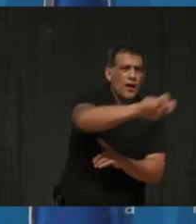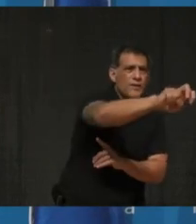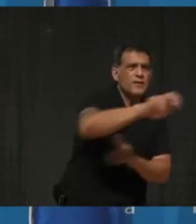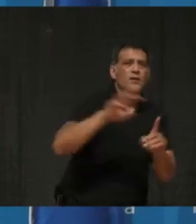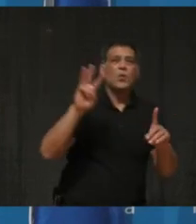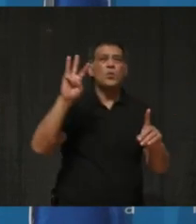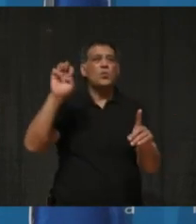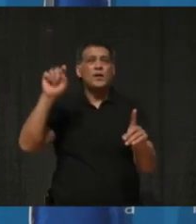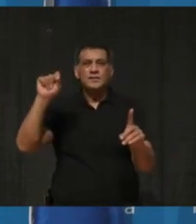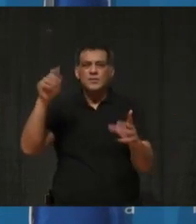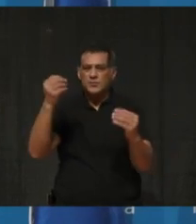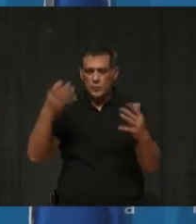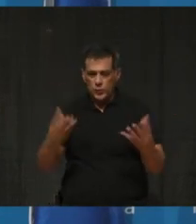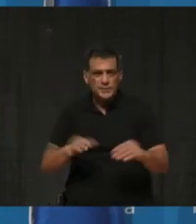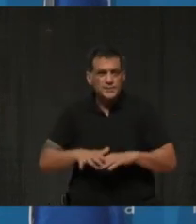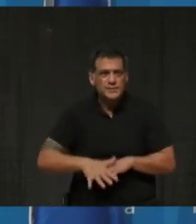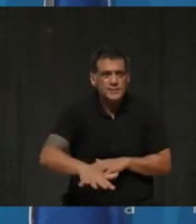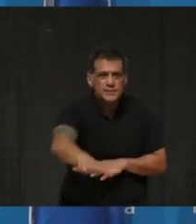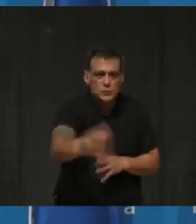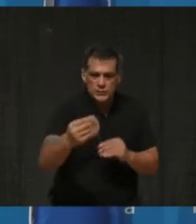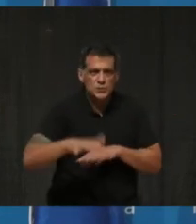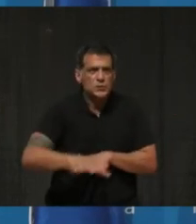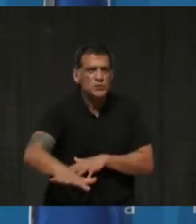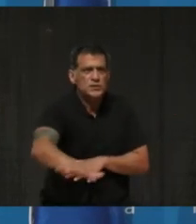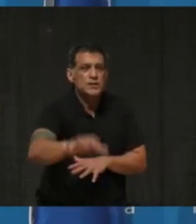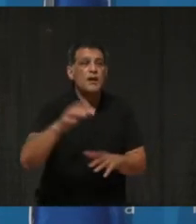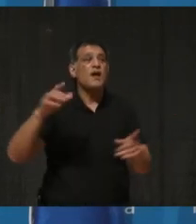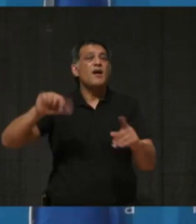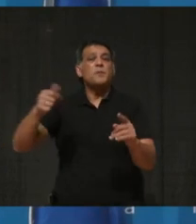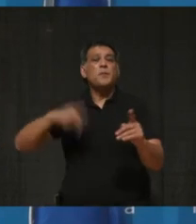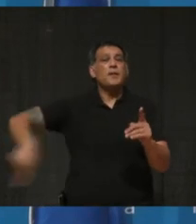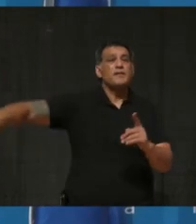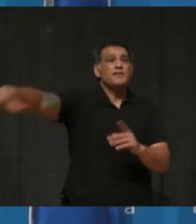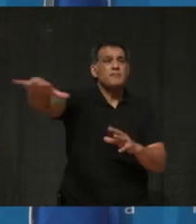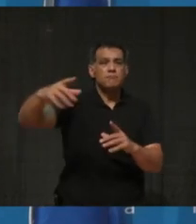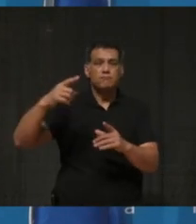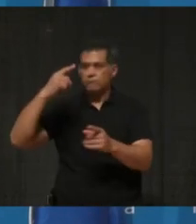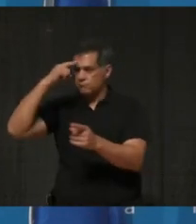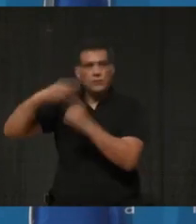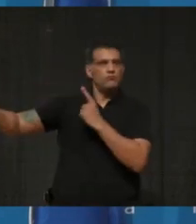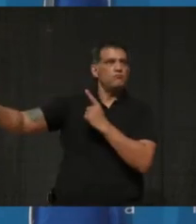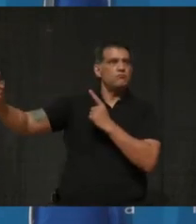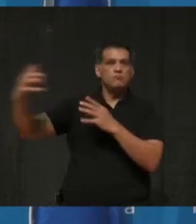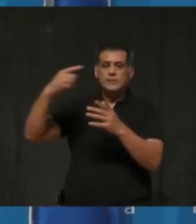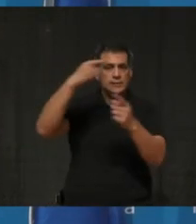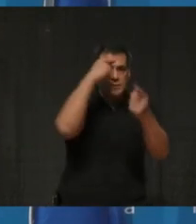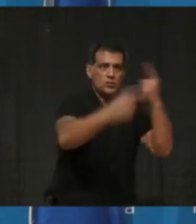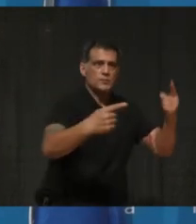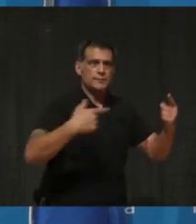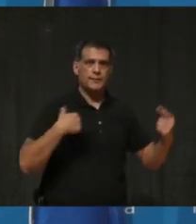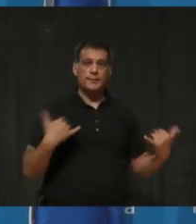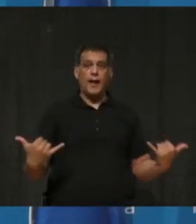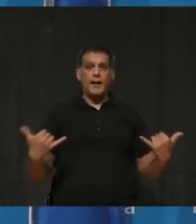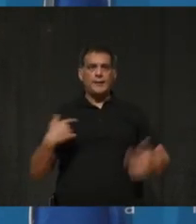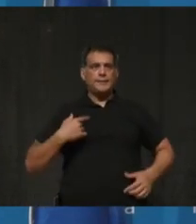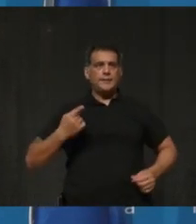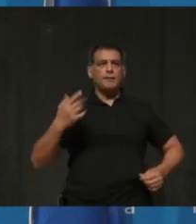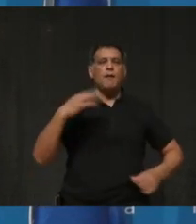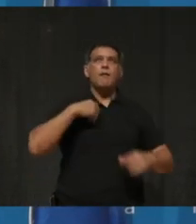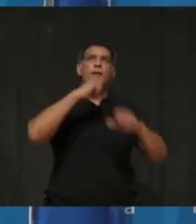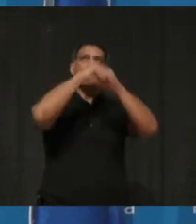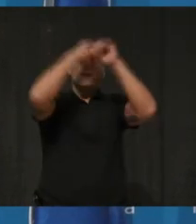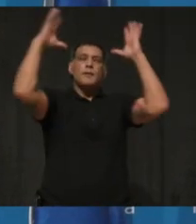I think that we saw that there were other voices who opposed it and we agreed we would join them at least to, to undertake that full